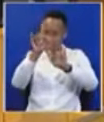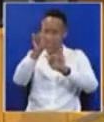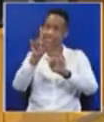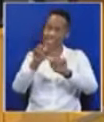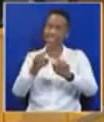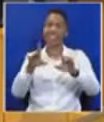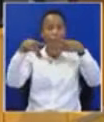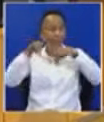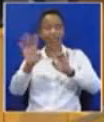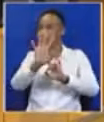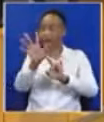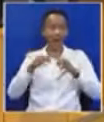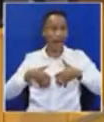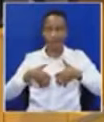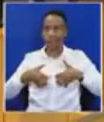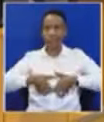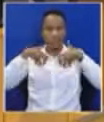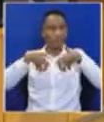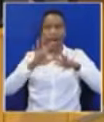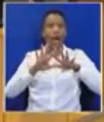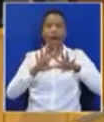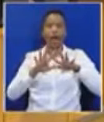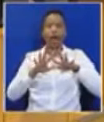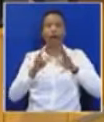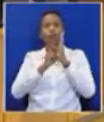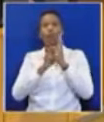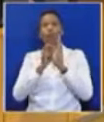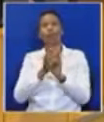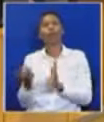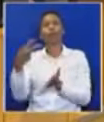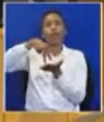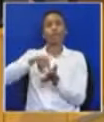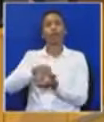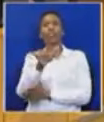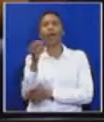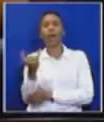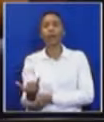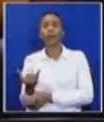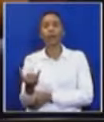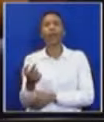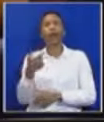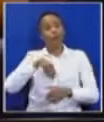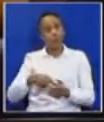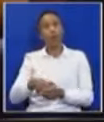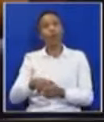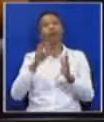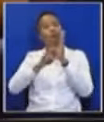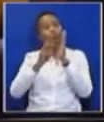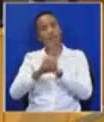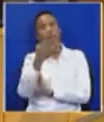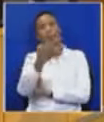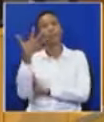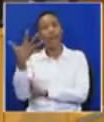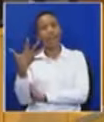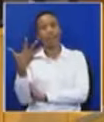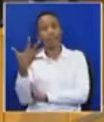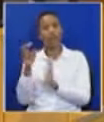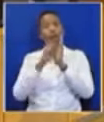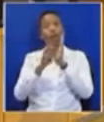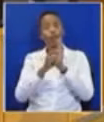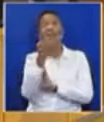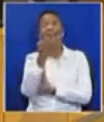agitated. terms of which rule are you rising now? We are rising on rule 45, chairperson. Rule 45?